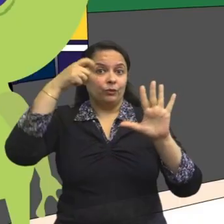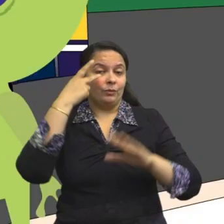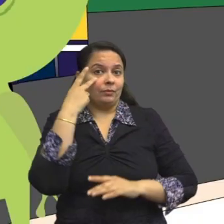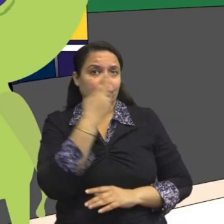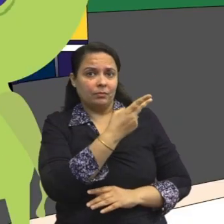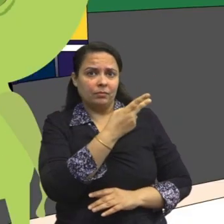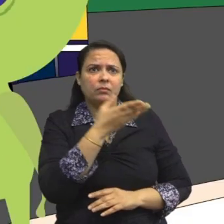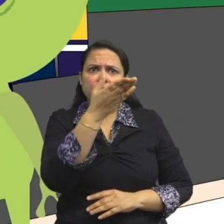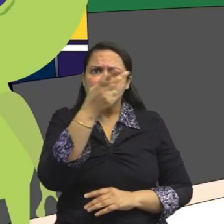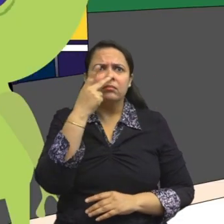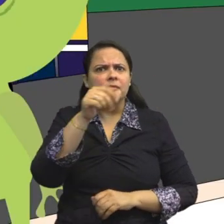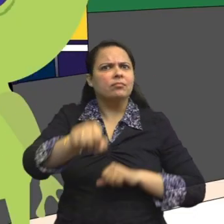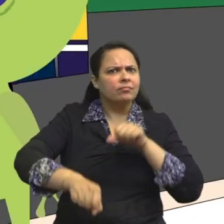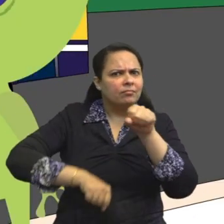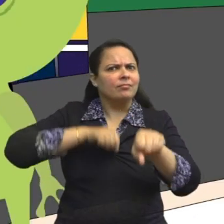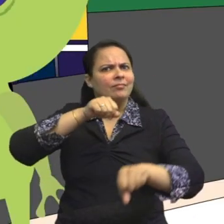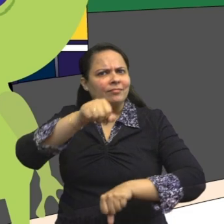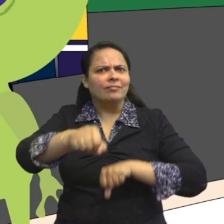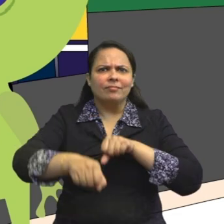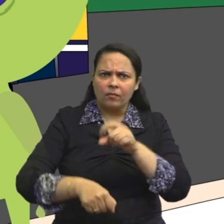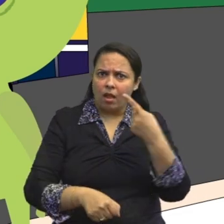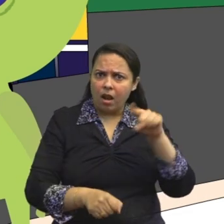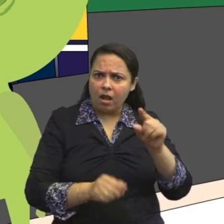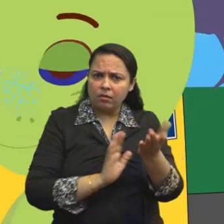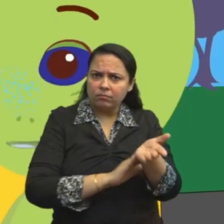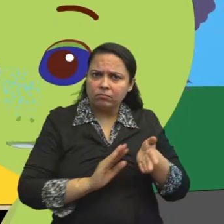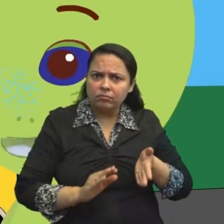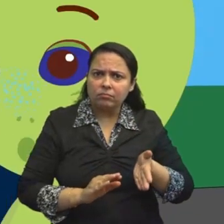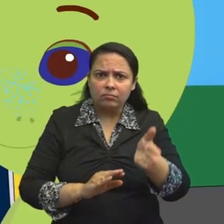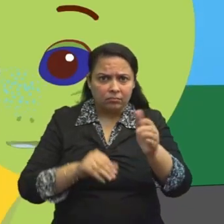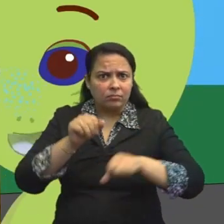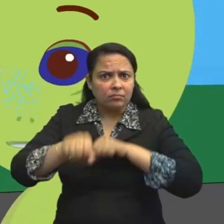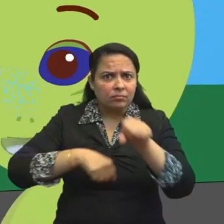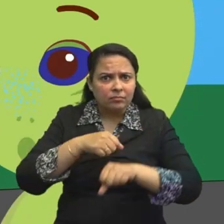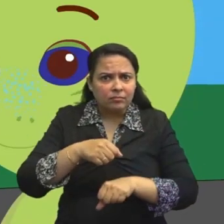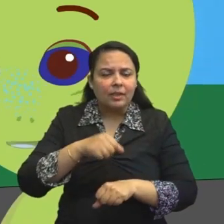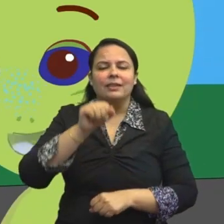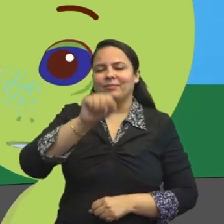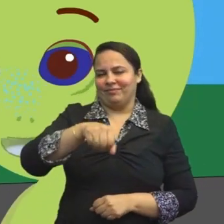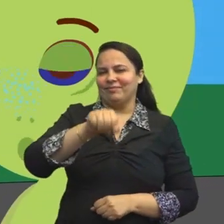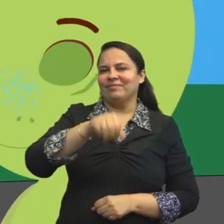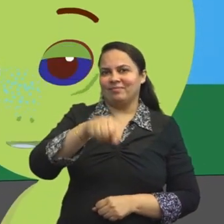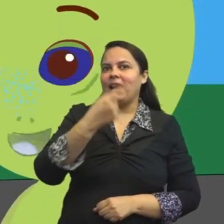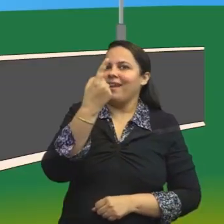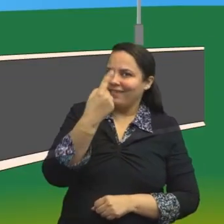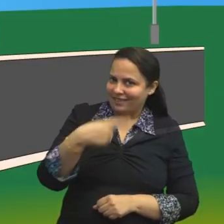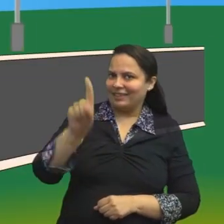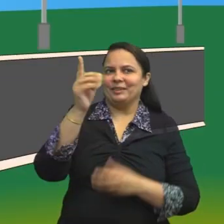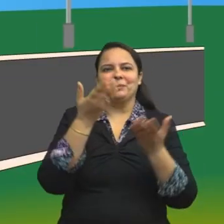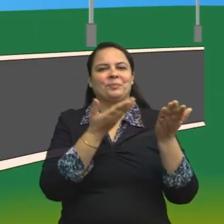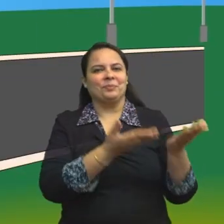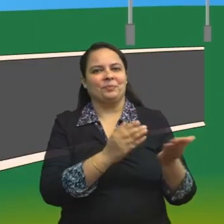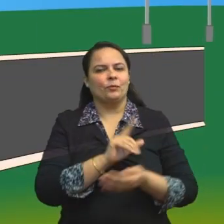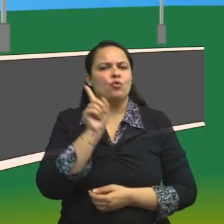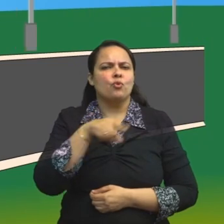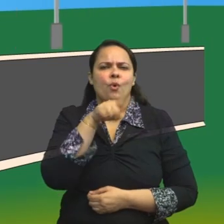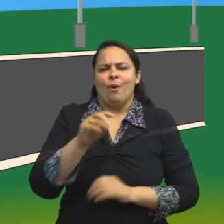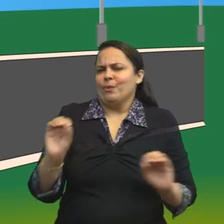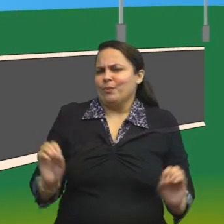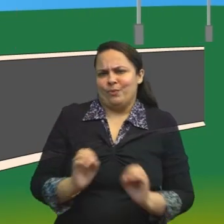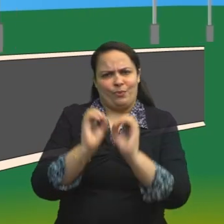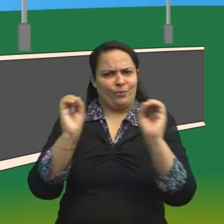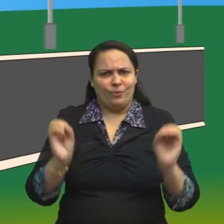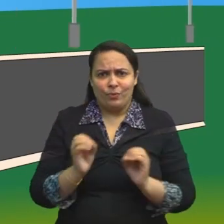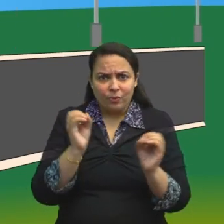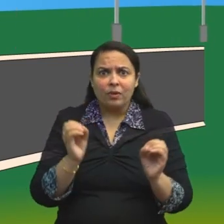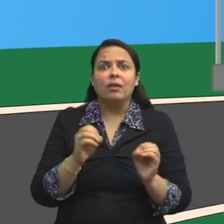Today, I will go on a bus ride. Oh no, the bus is moving away. I better run